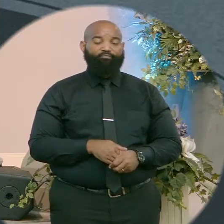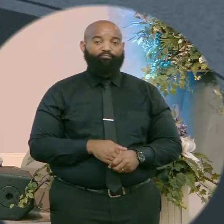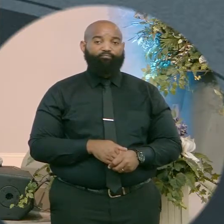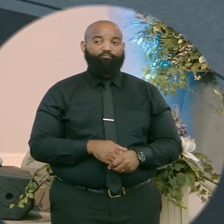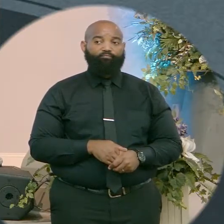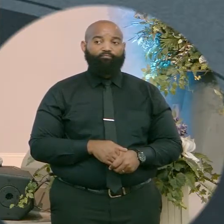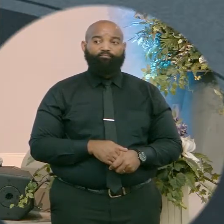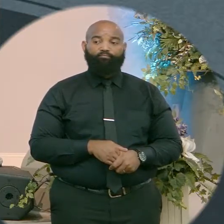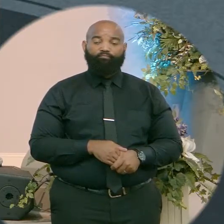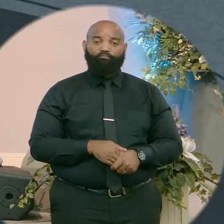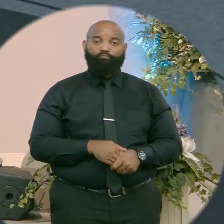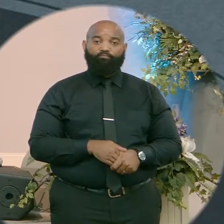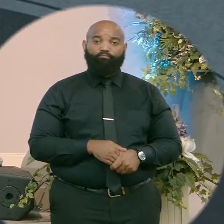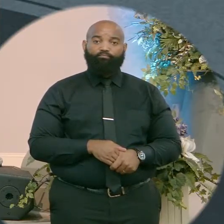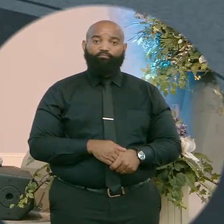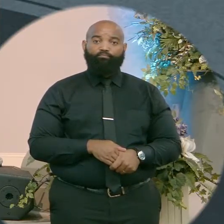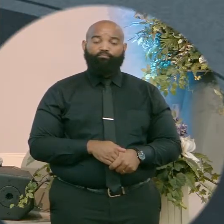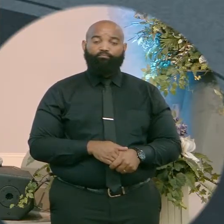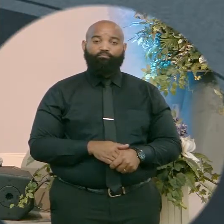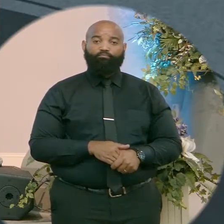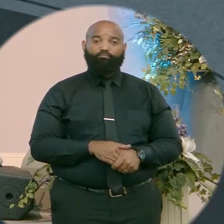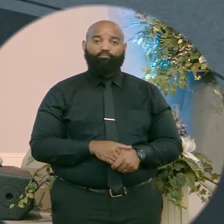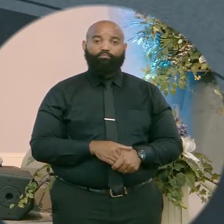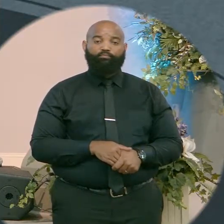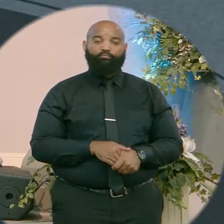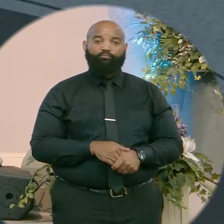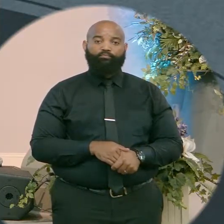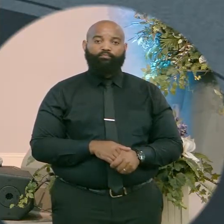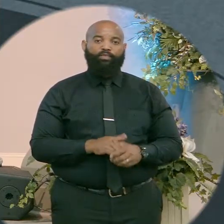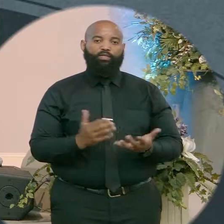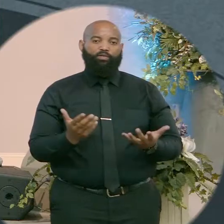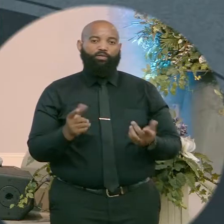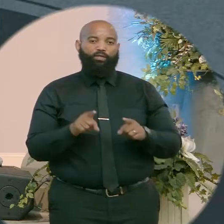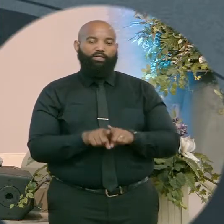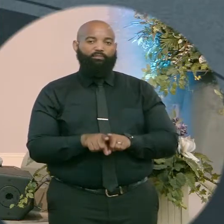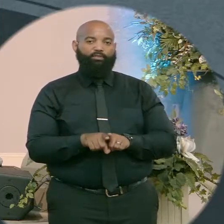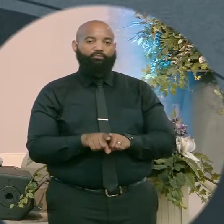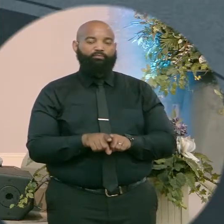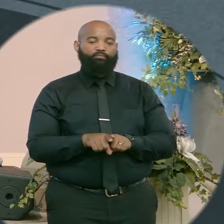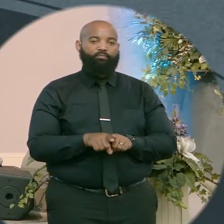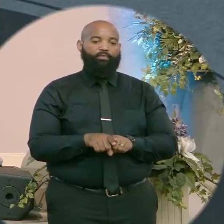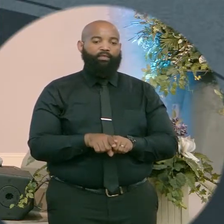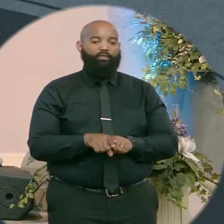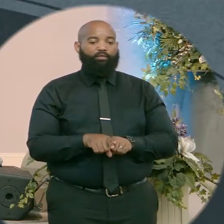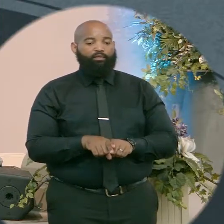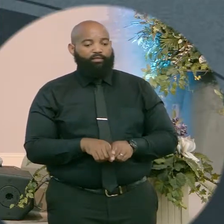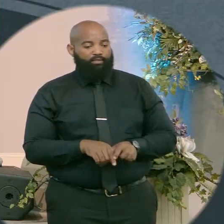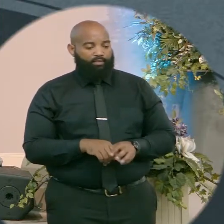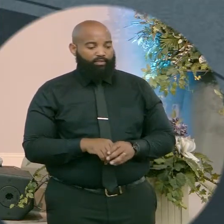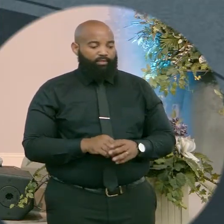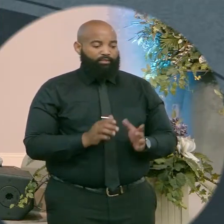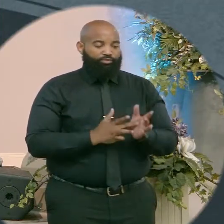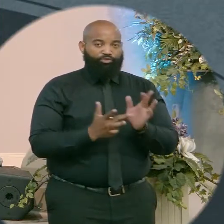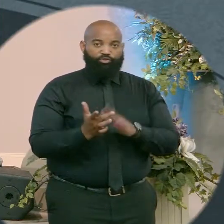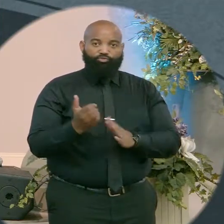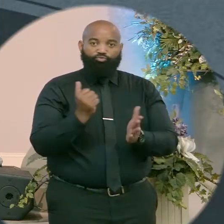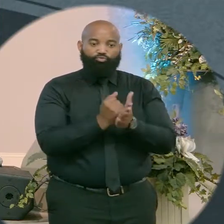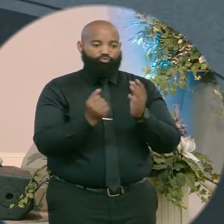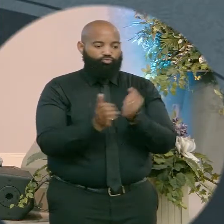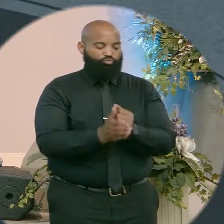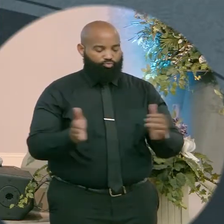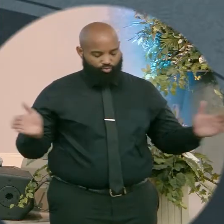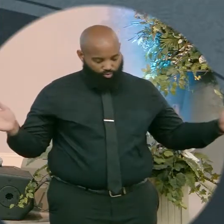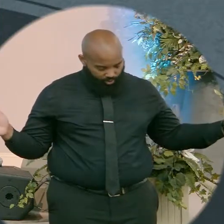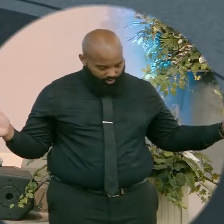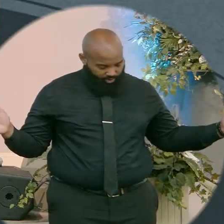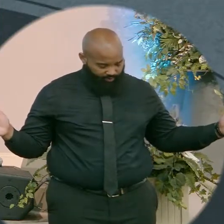He ended phase two. And what happened is when he said it's finished and, you know, we think we got an empty grave to prove all of